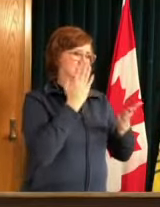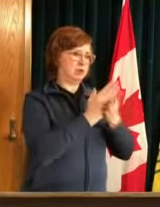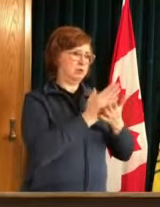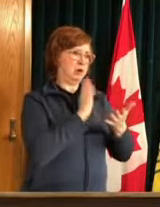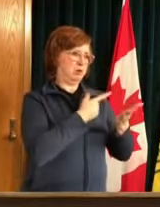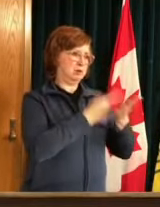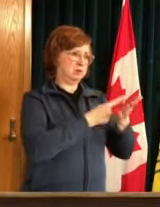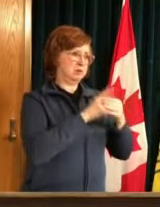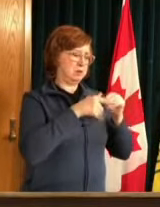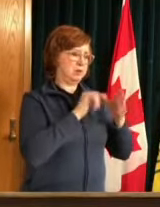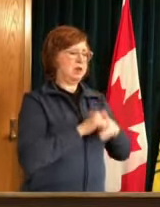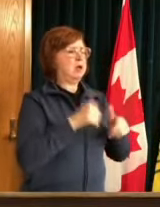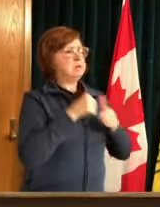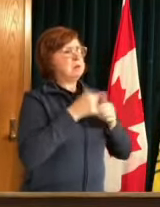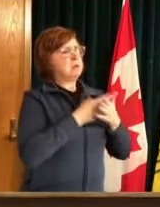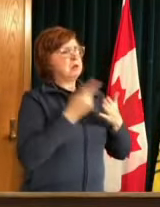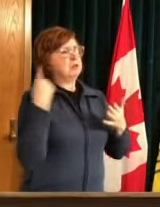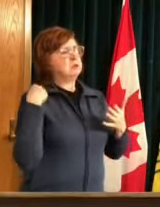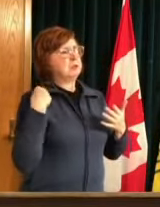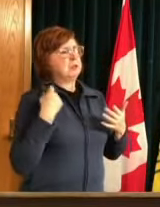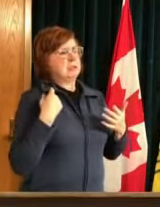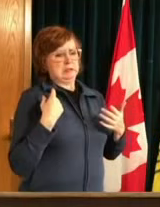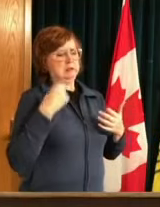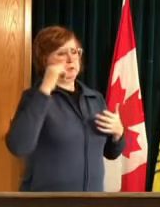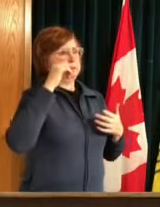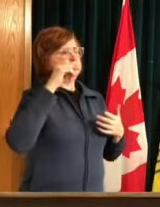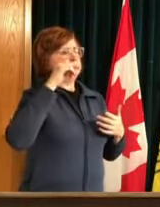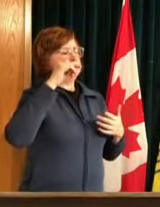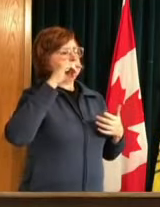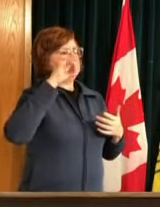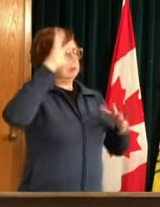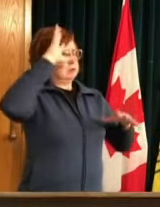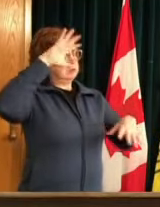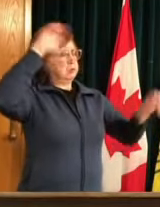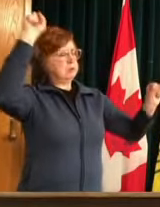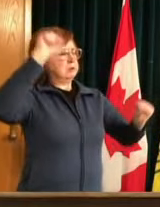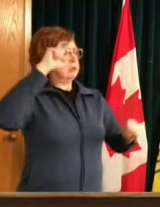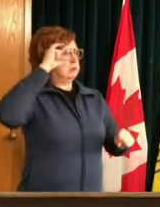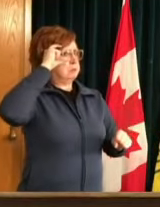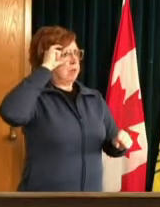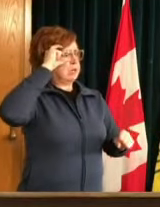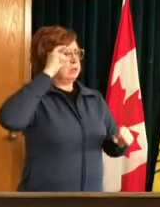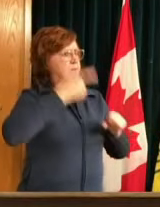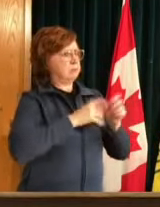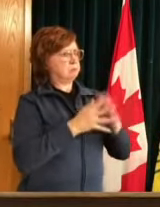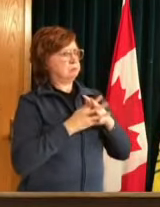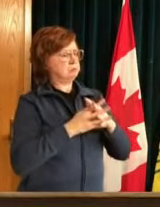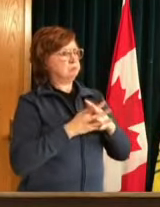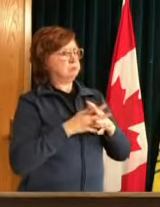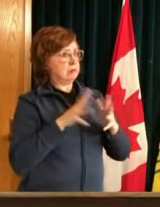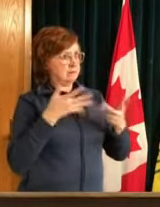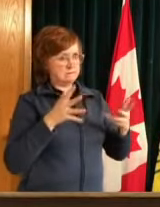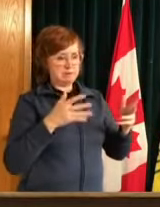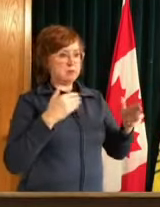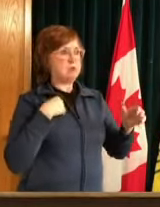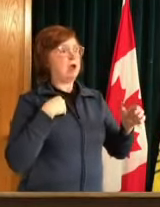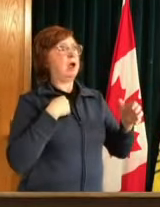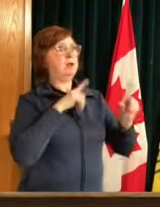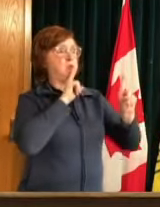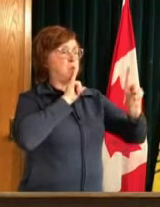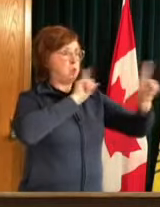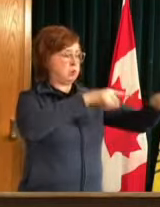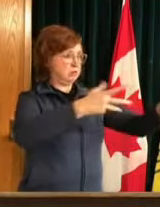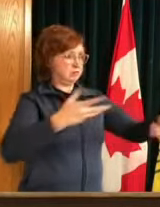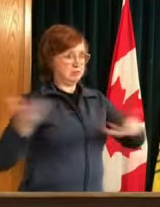uh that president biden had uh gotten to that point in the us and they obviously have access to a larger proportion of